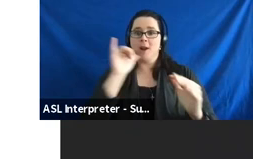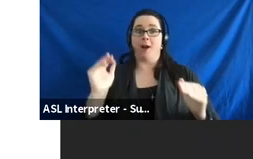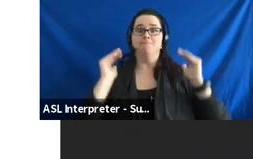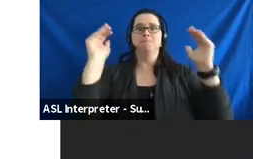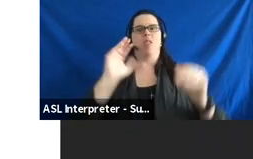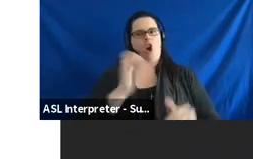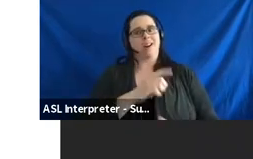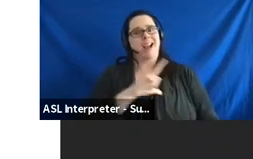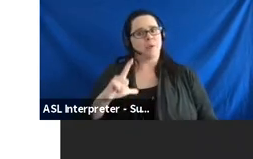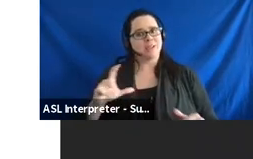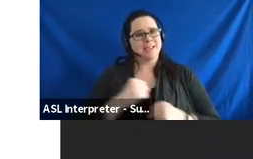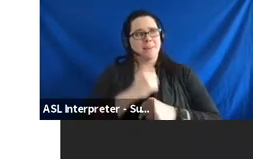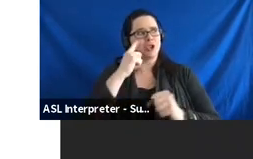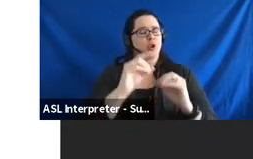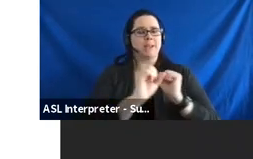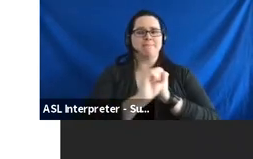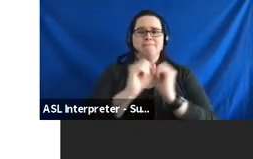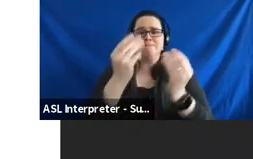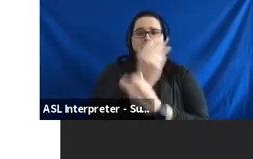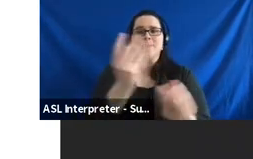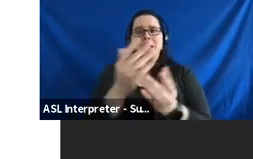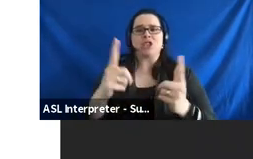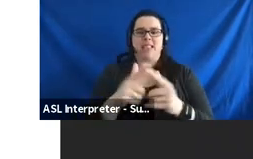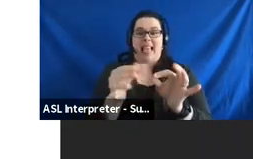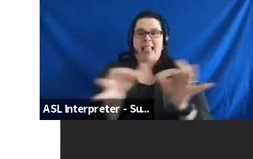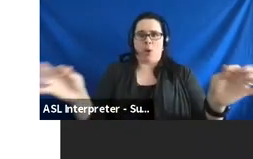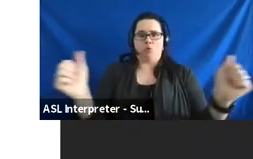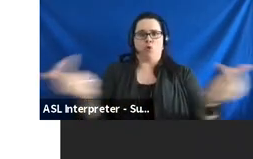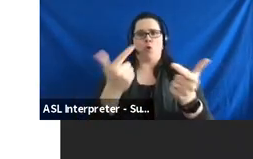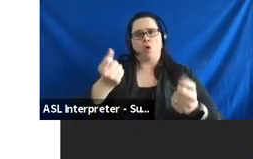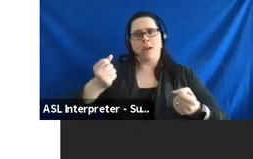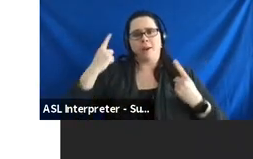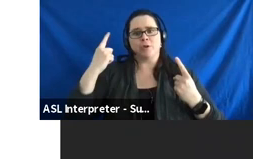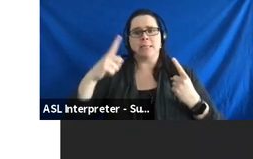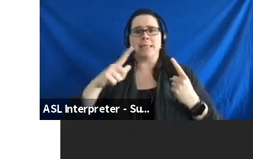sure that we're getting information out there and language that's understandable by all.